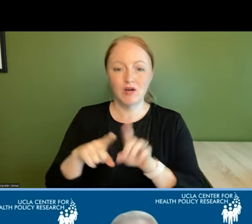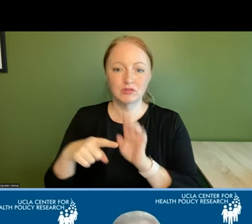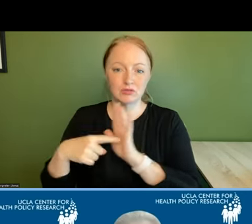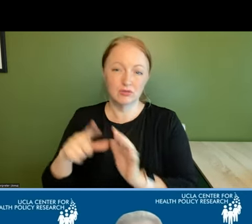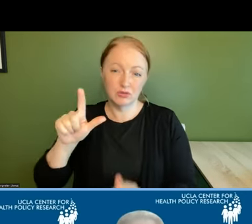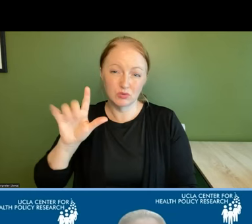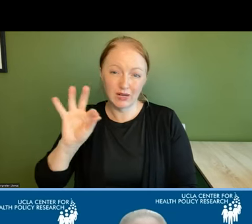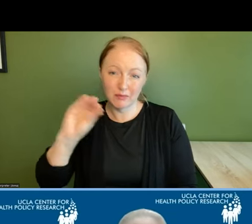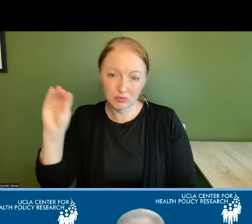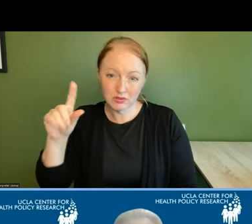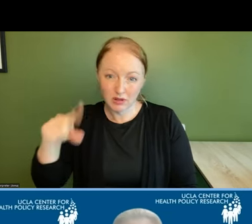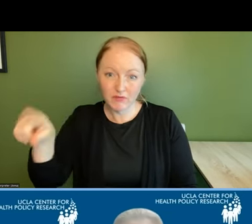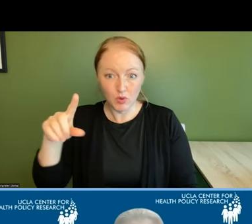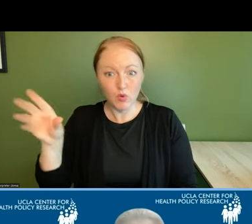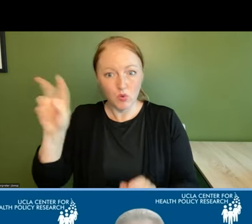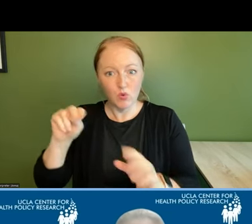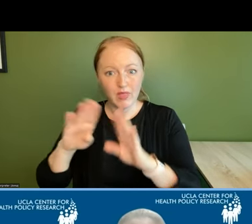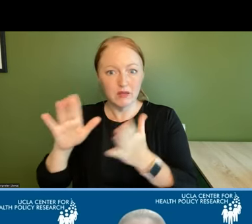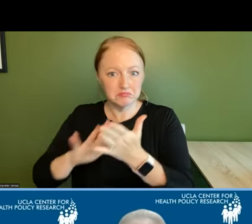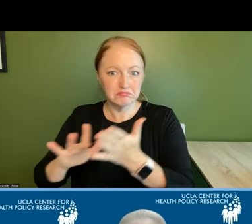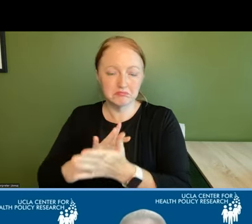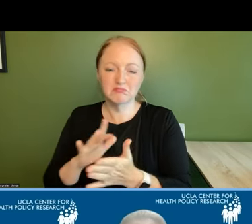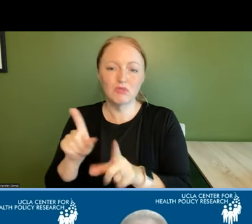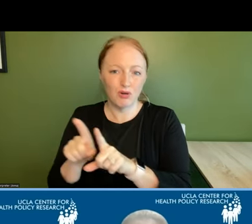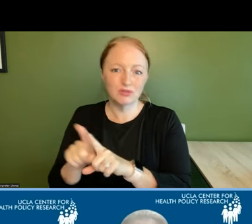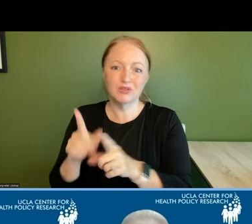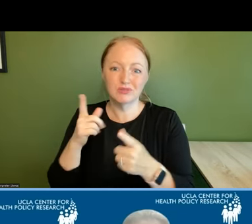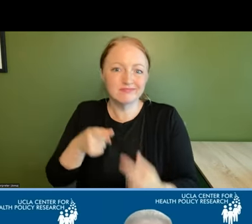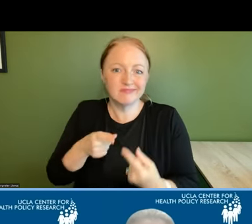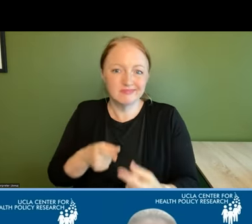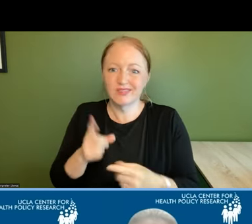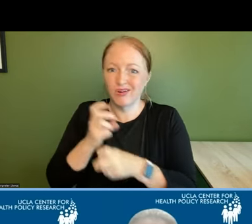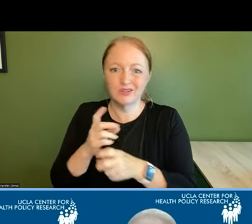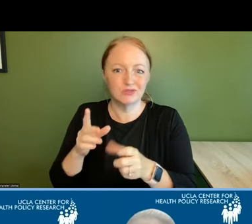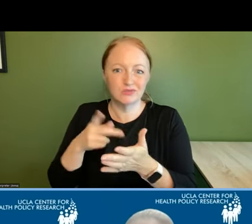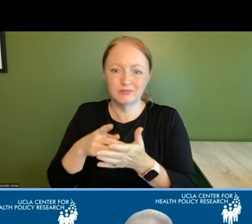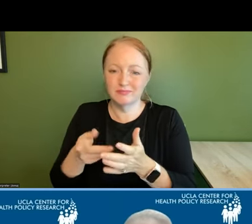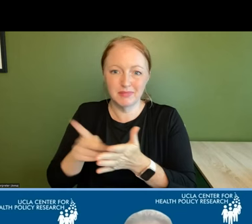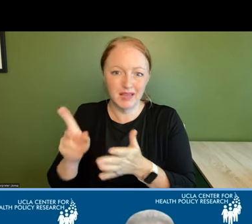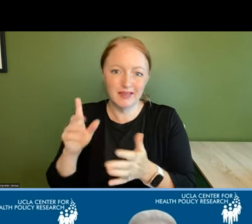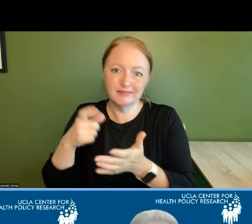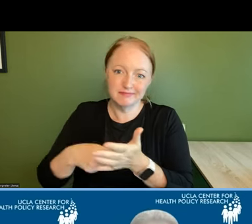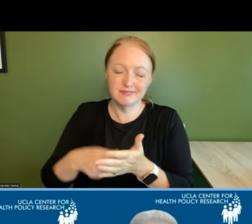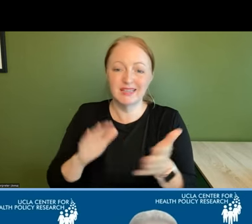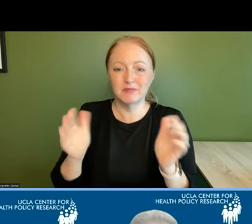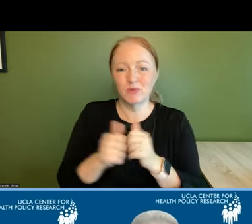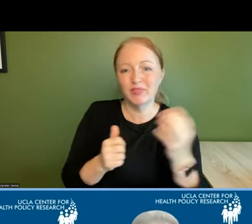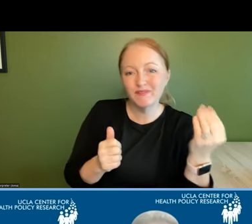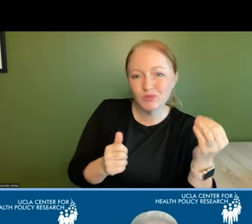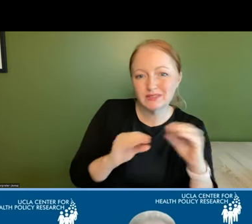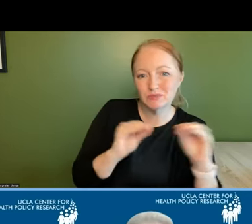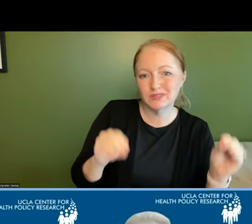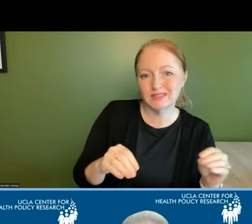29 of those who own their homes outright are also having financial difficulties as compared to only 14 percent